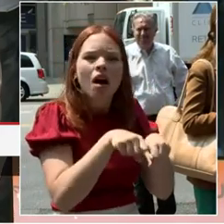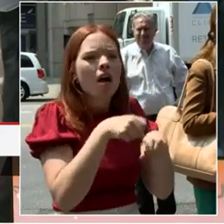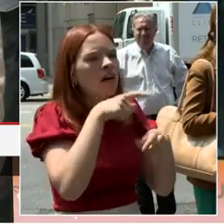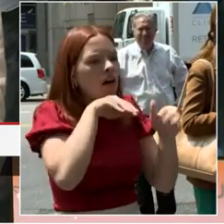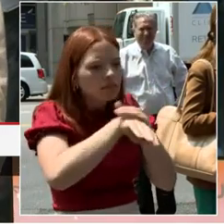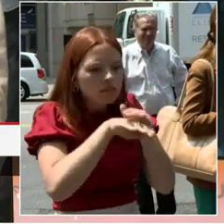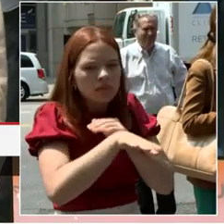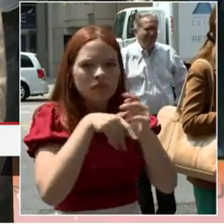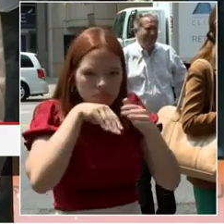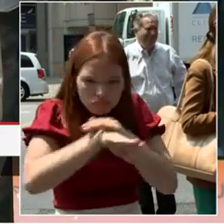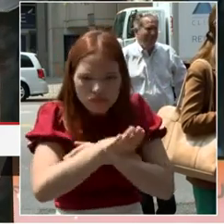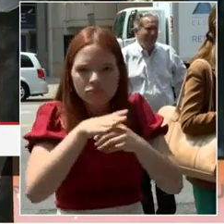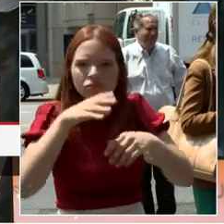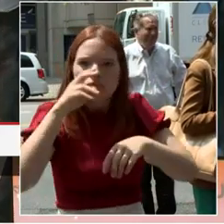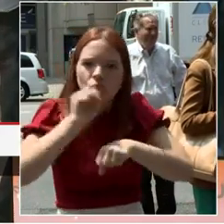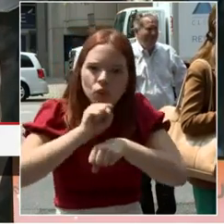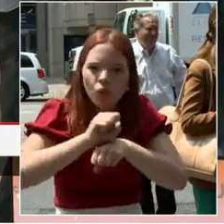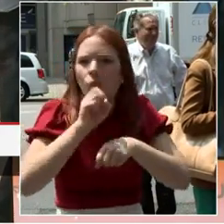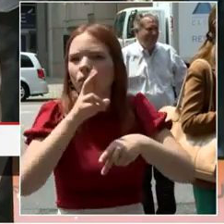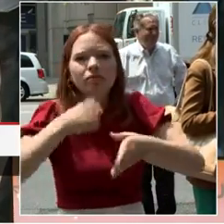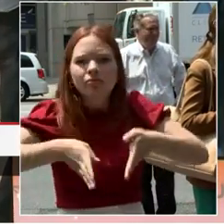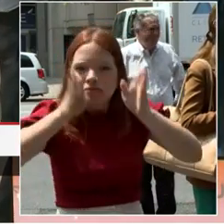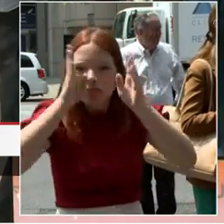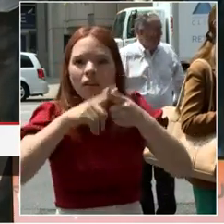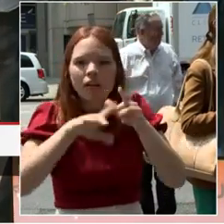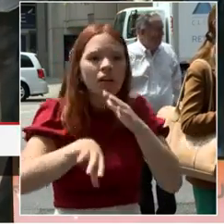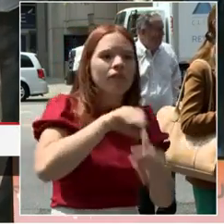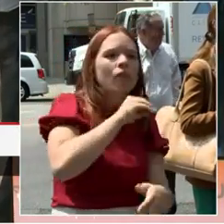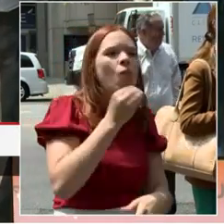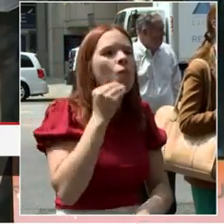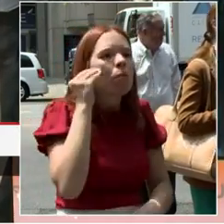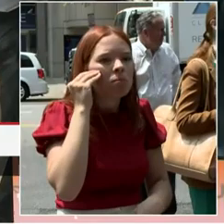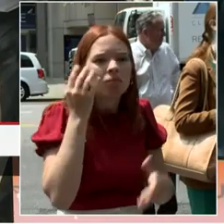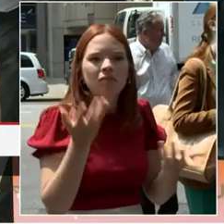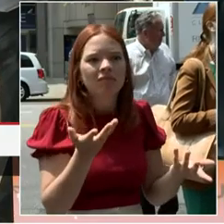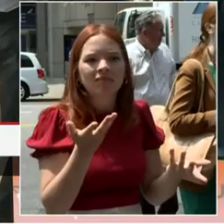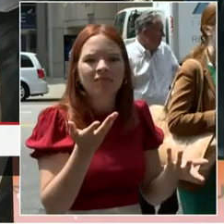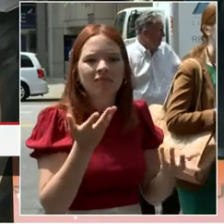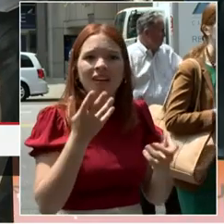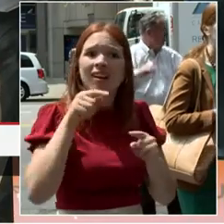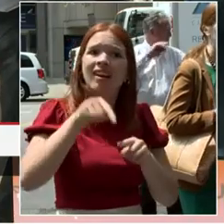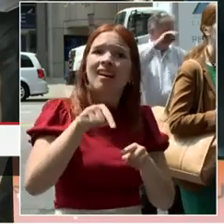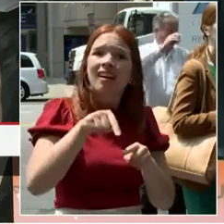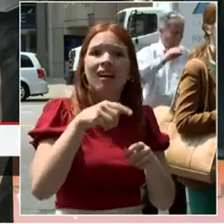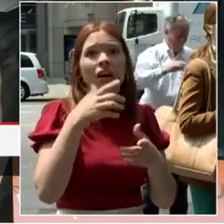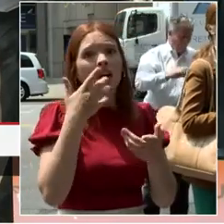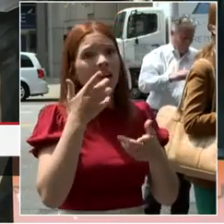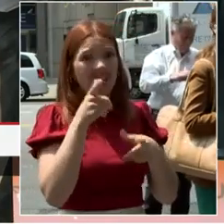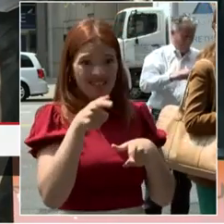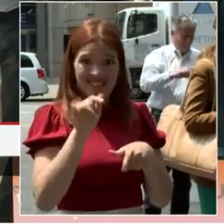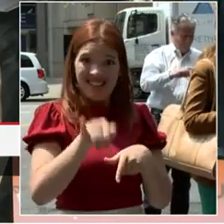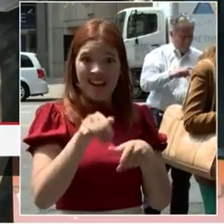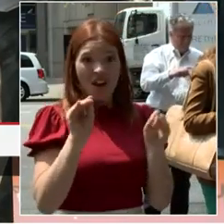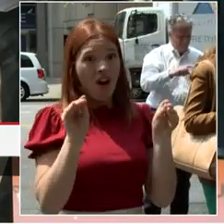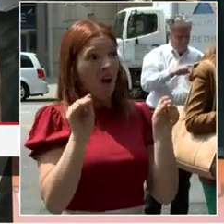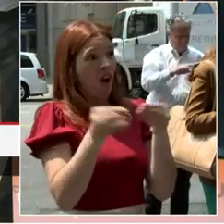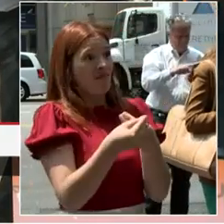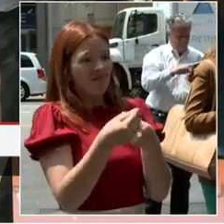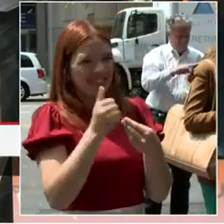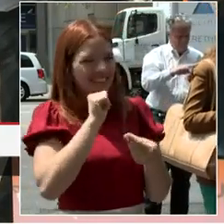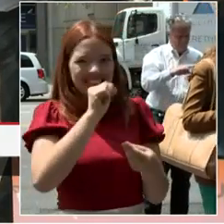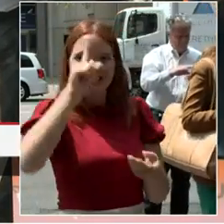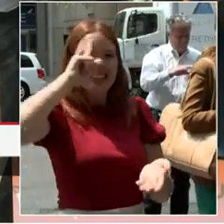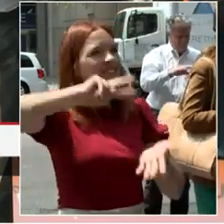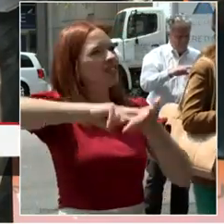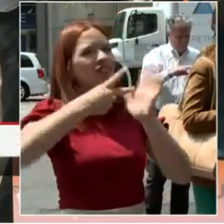aren't meant for people to live in. But none of that is impossible to make changes. But it is